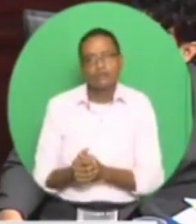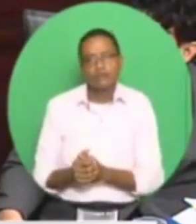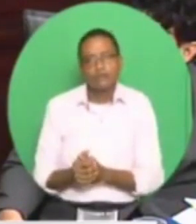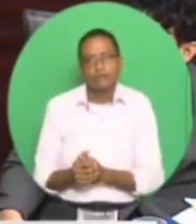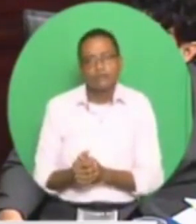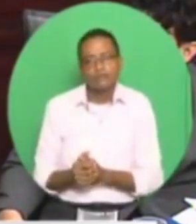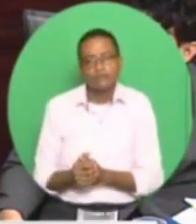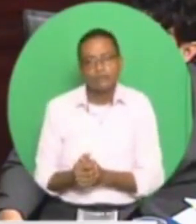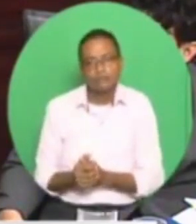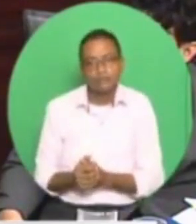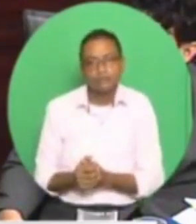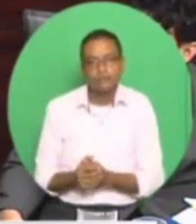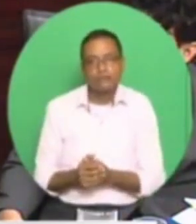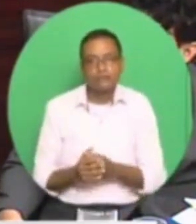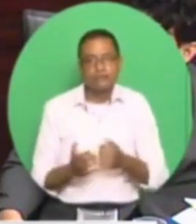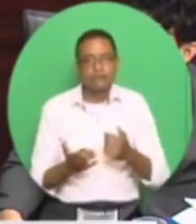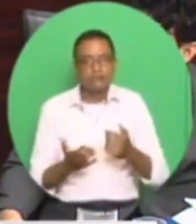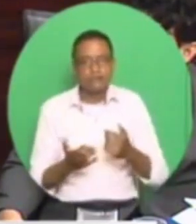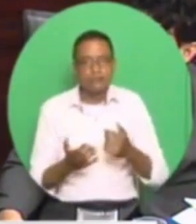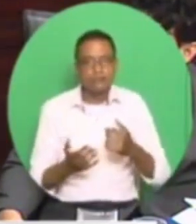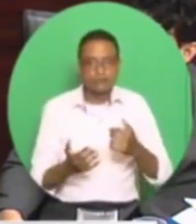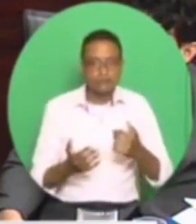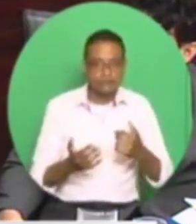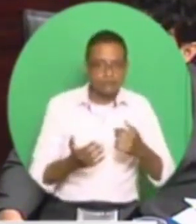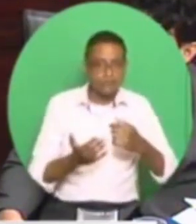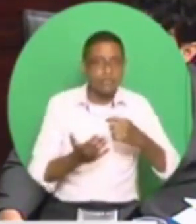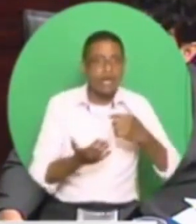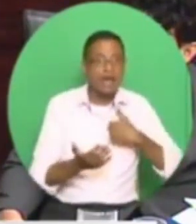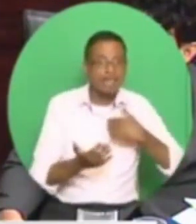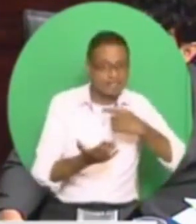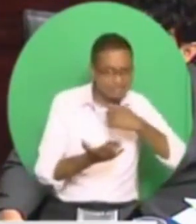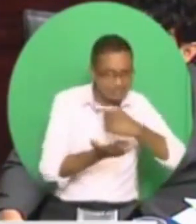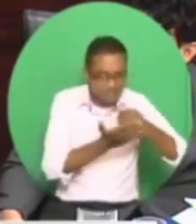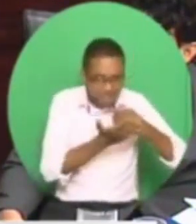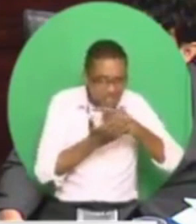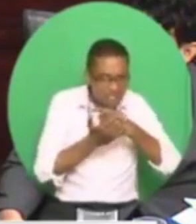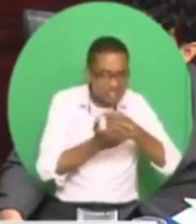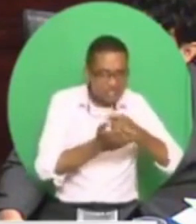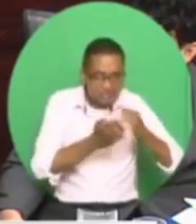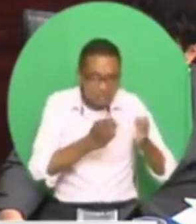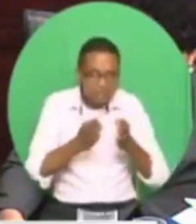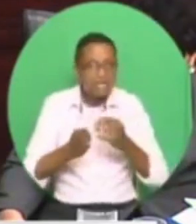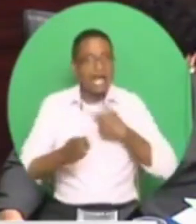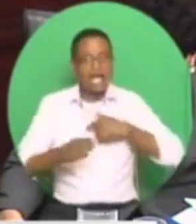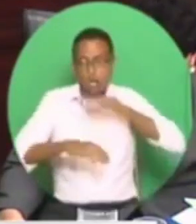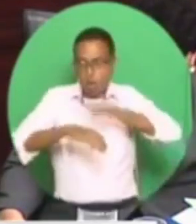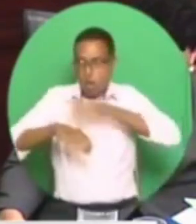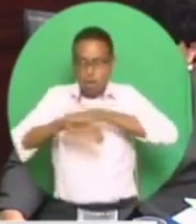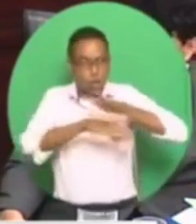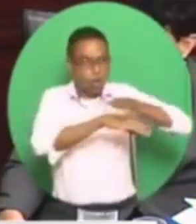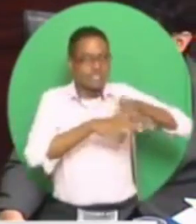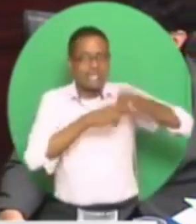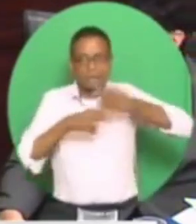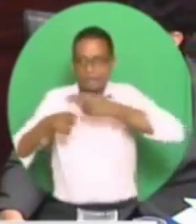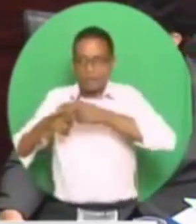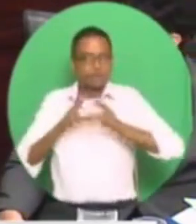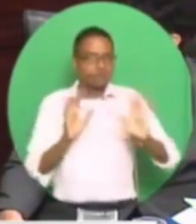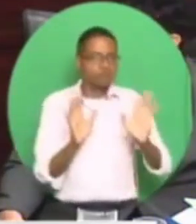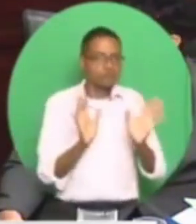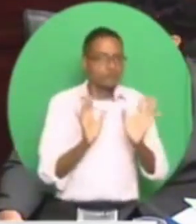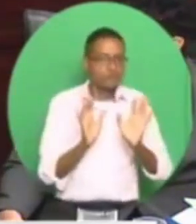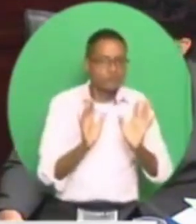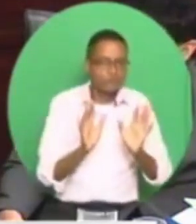Speaker, there is a transaction and I call no name. And nobody will entice me to call names. Madam Speaker,